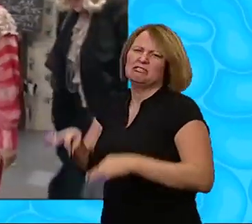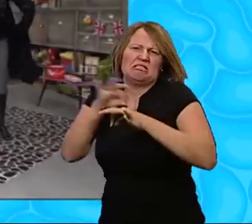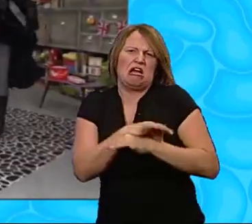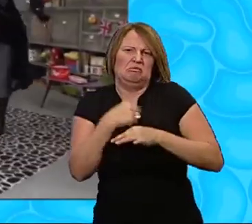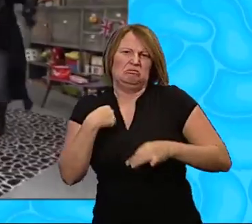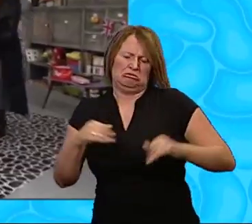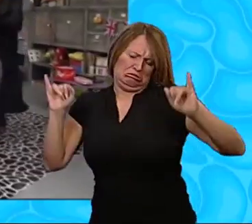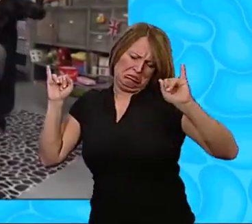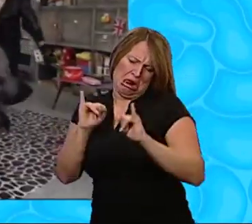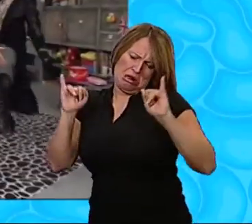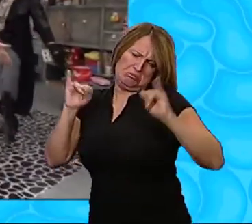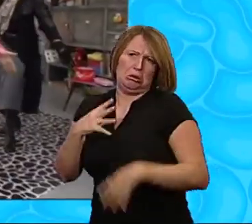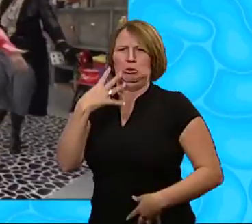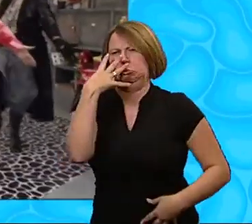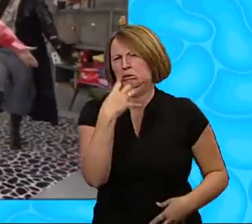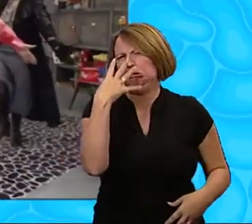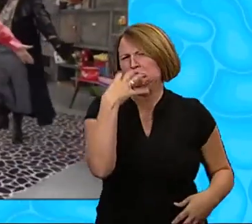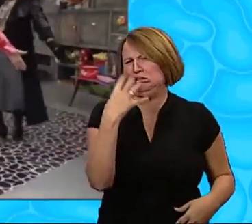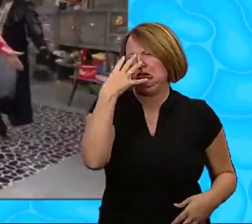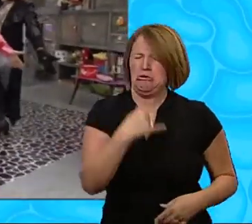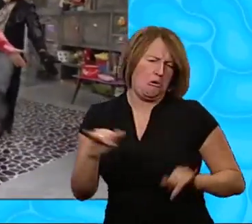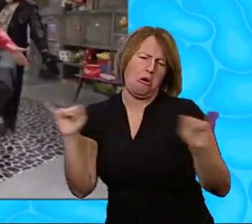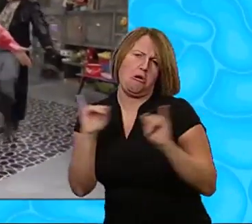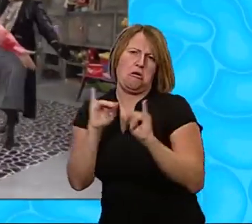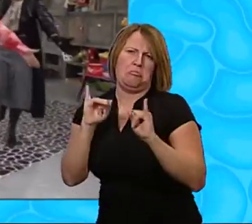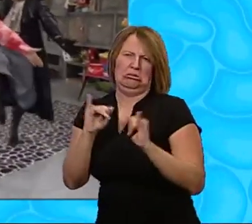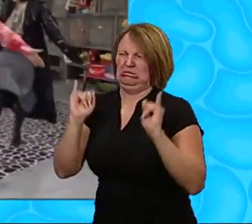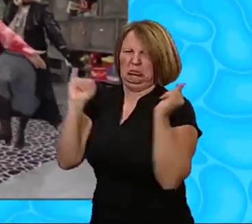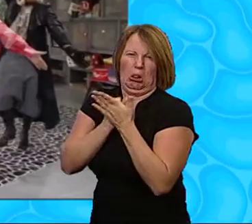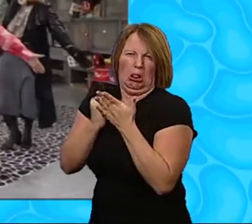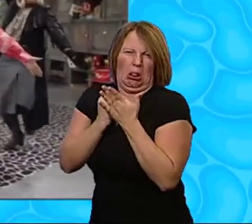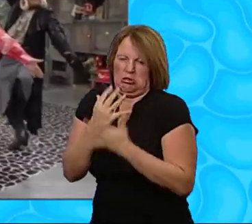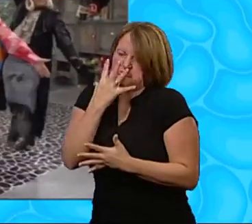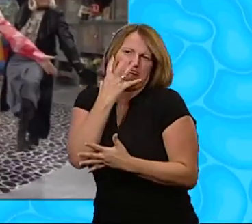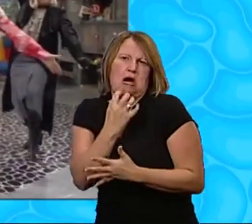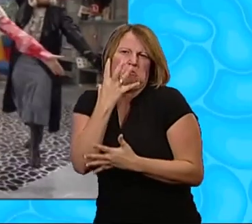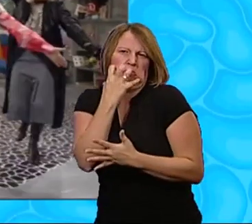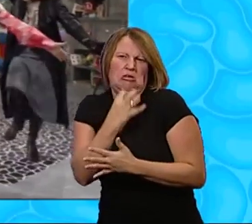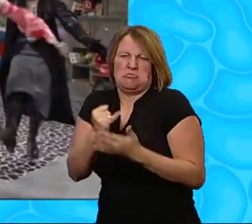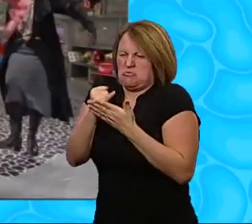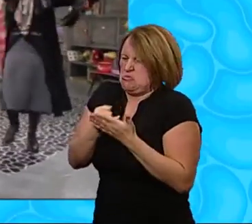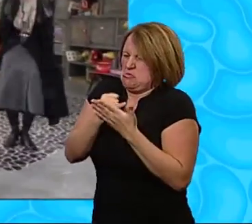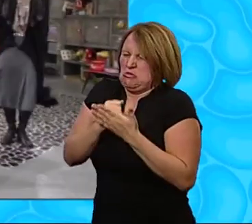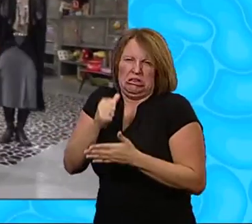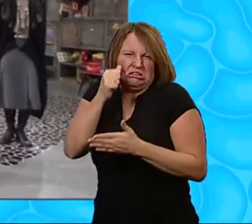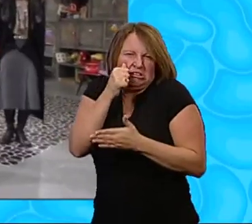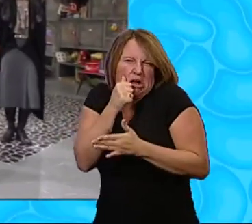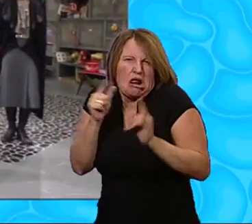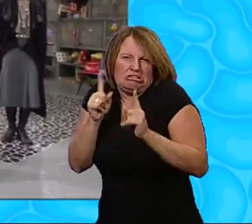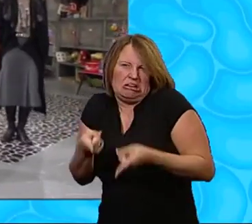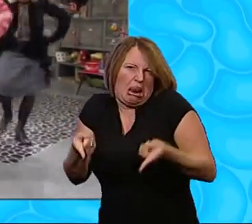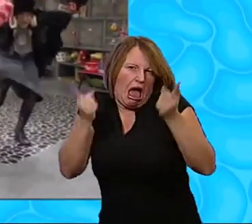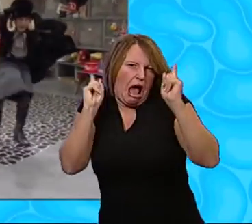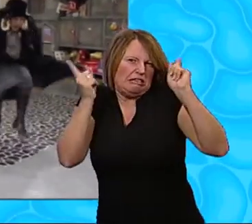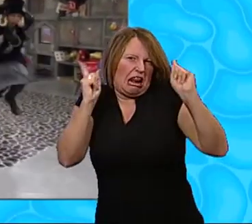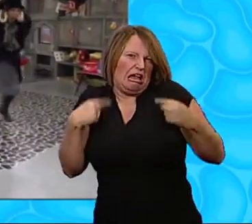Instead I'm a terribly, whingeingly, horribly, nastily Crumpily, grumpily, grumpily Grumpily,